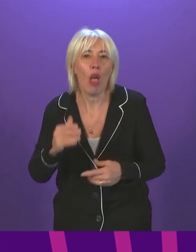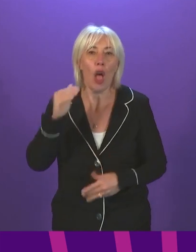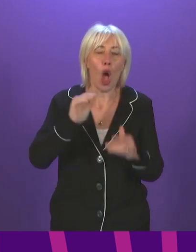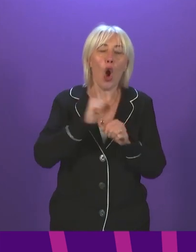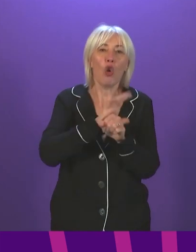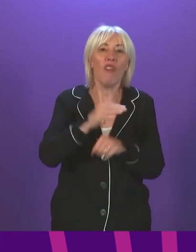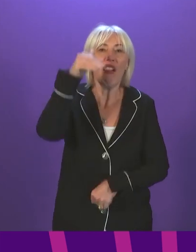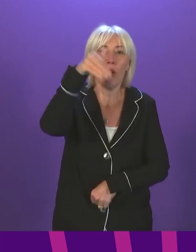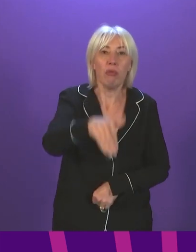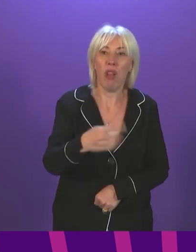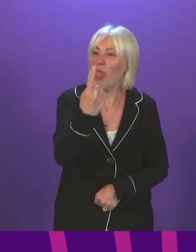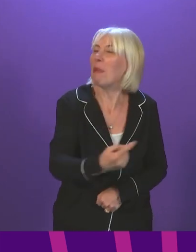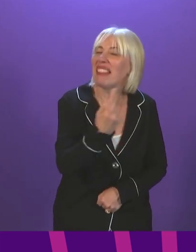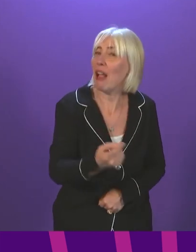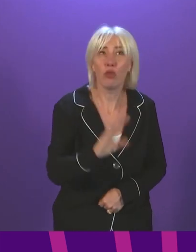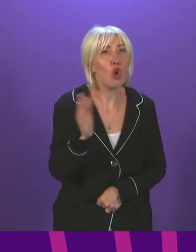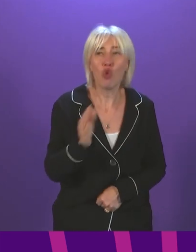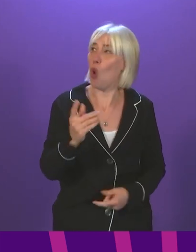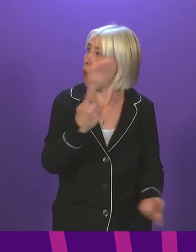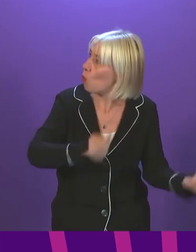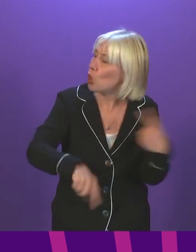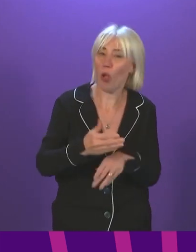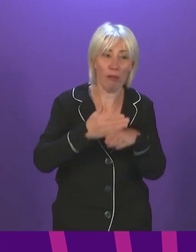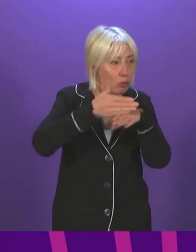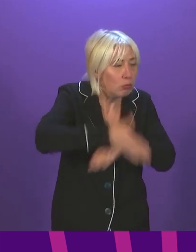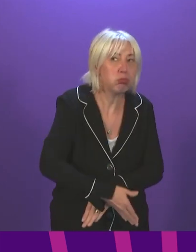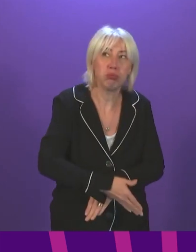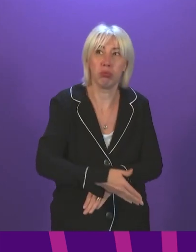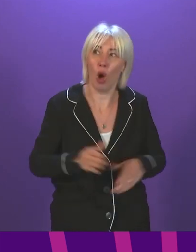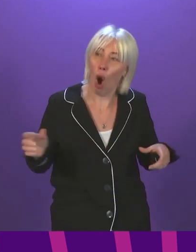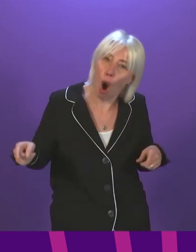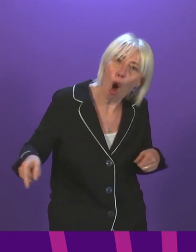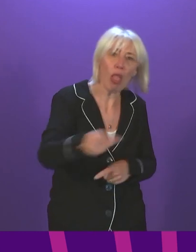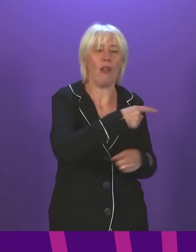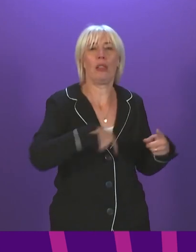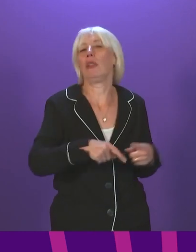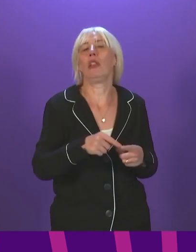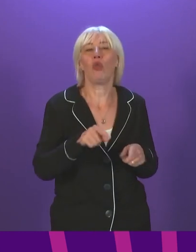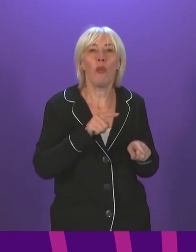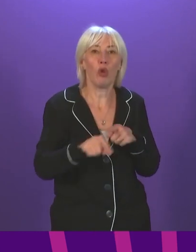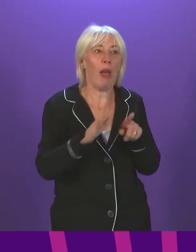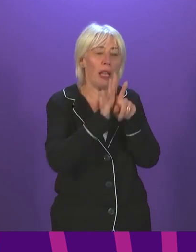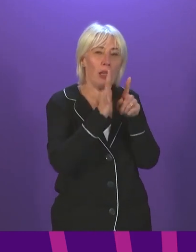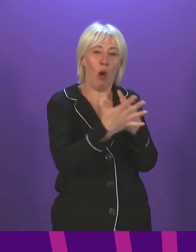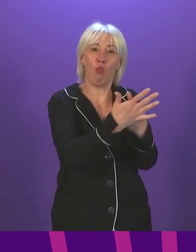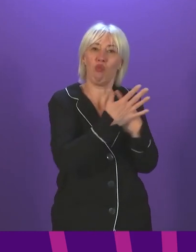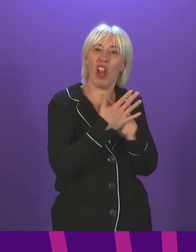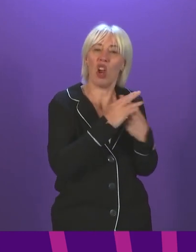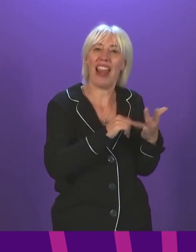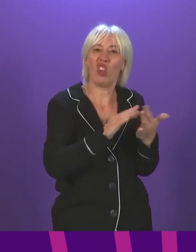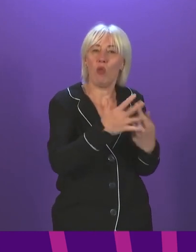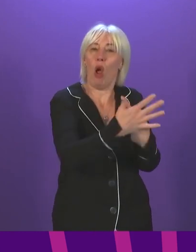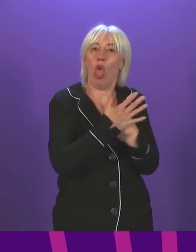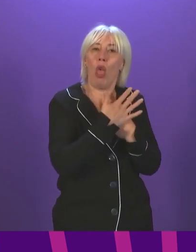accord. They will only fall through the actions that individually and collectively we take. So if we want to reduce the pressure on our National Health Service, which we all